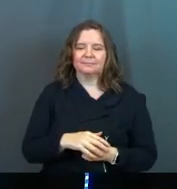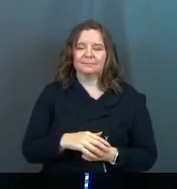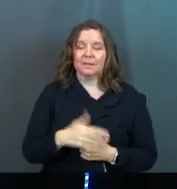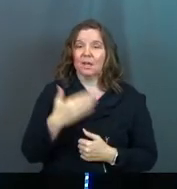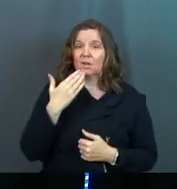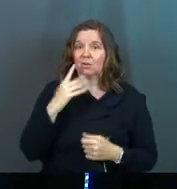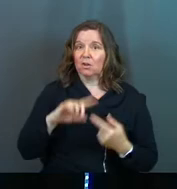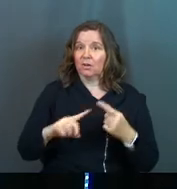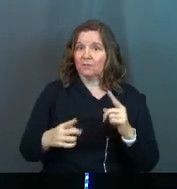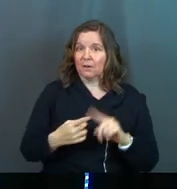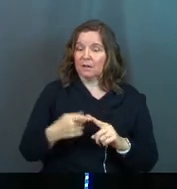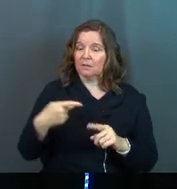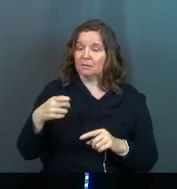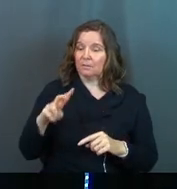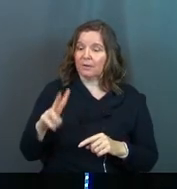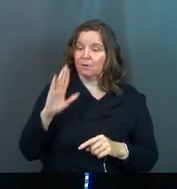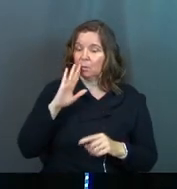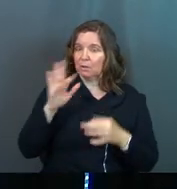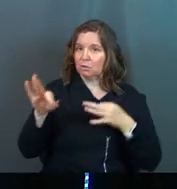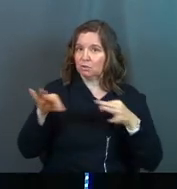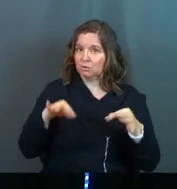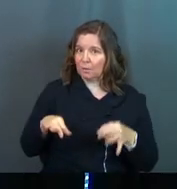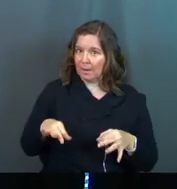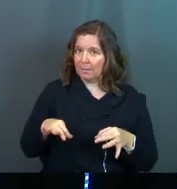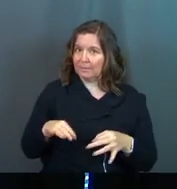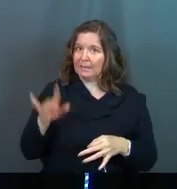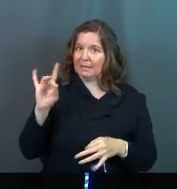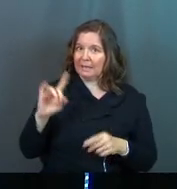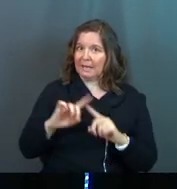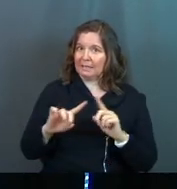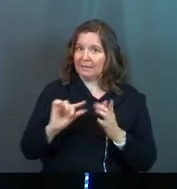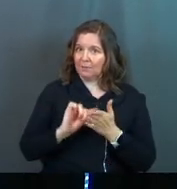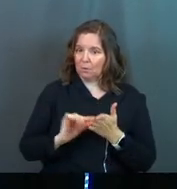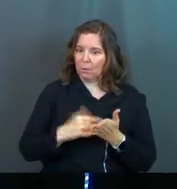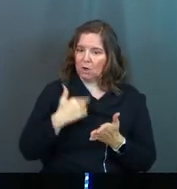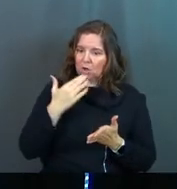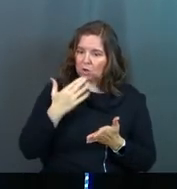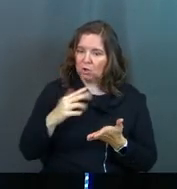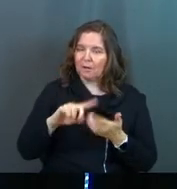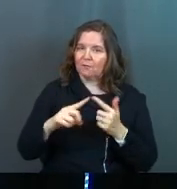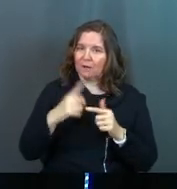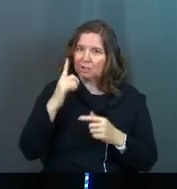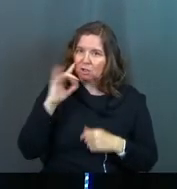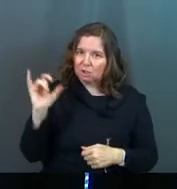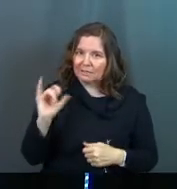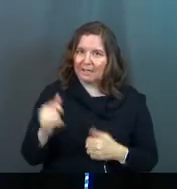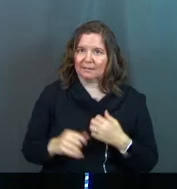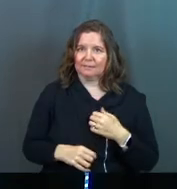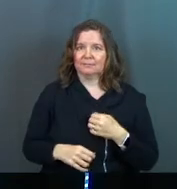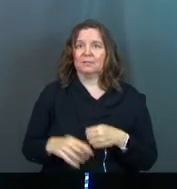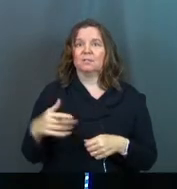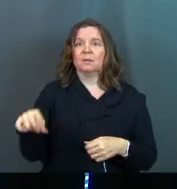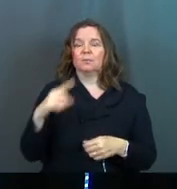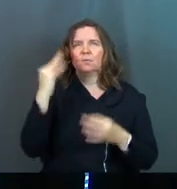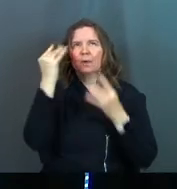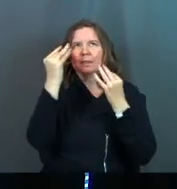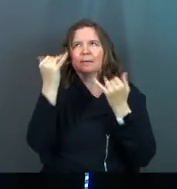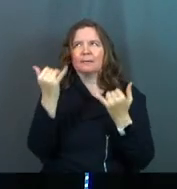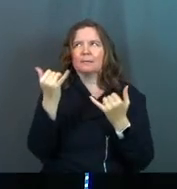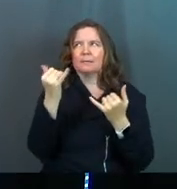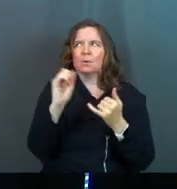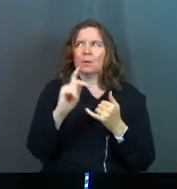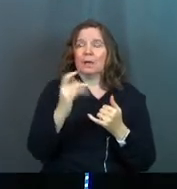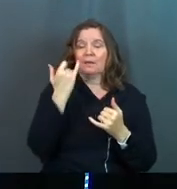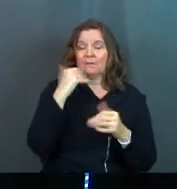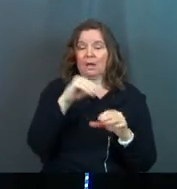A good friend. So Proverbs is going to describe in eight different verses what a good friend actually looks like. So some of you are thinking right now,